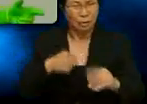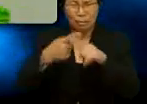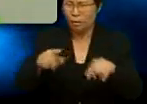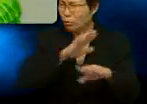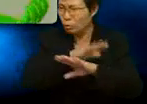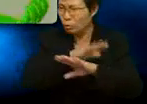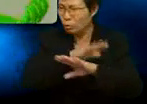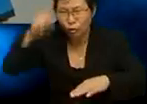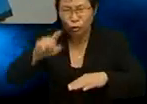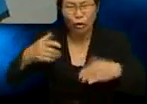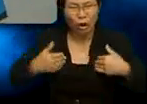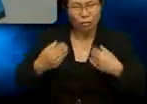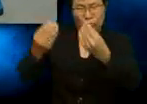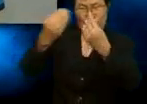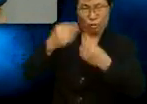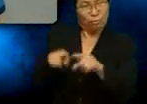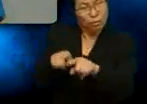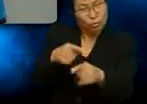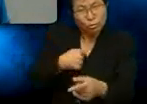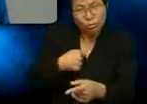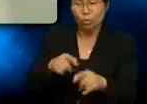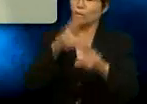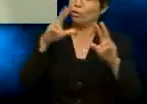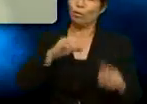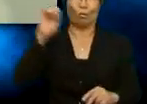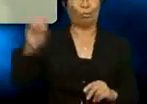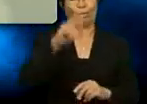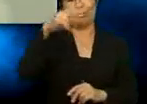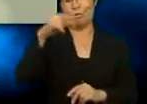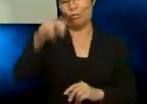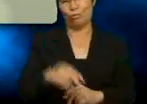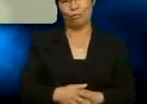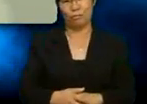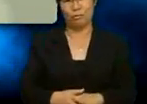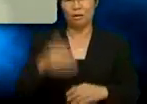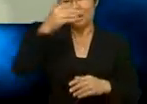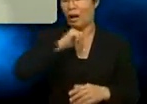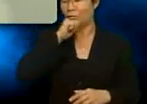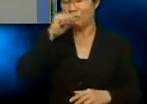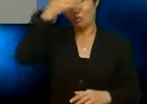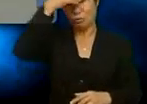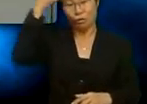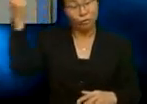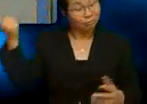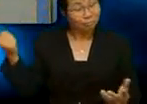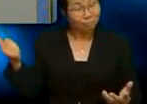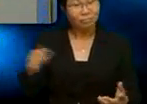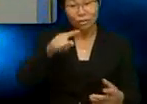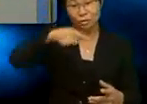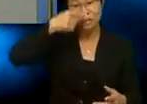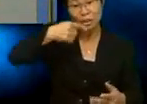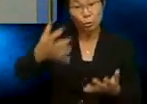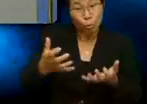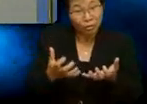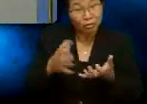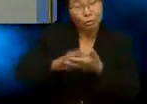have to teach me too. Oh, no, no. I've not forgotten. Uh, you said you wanted to learn